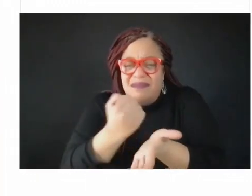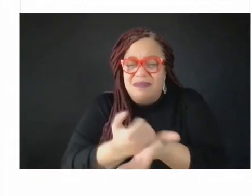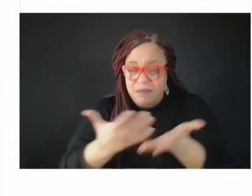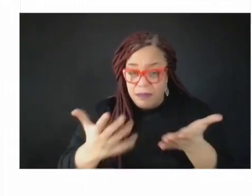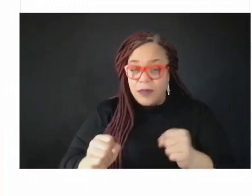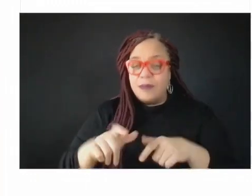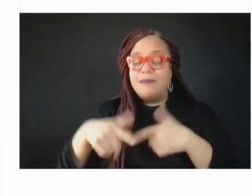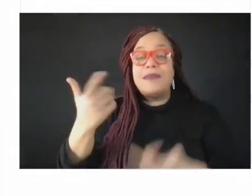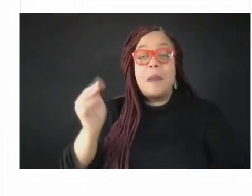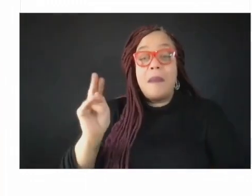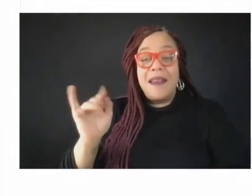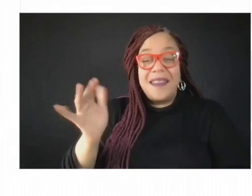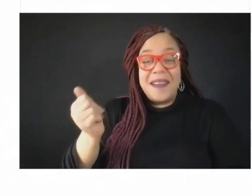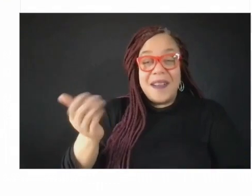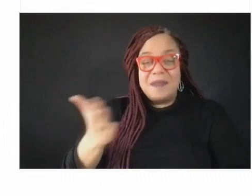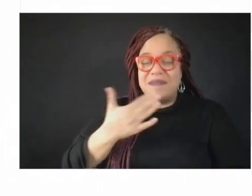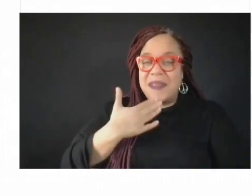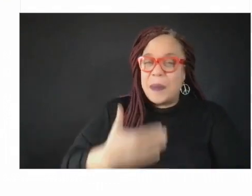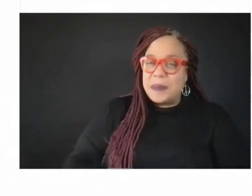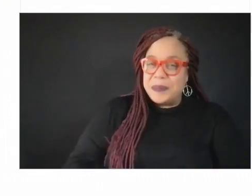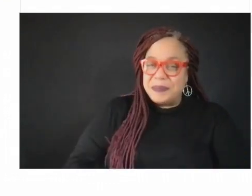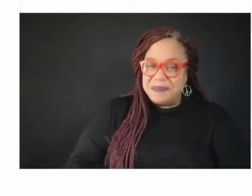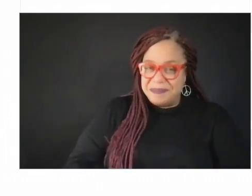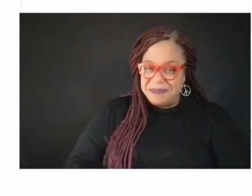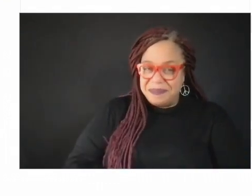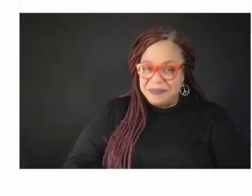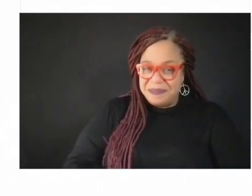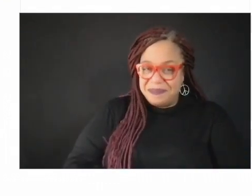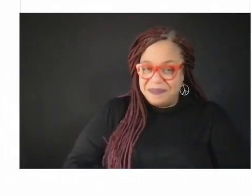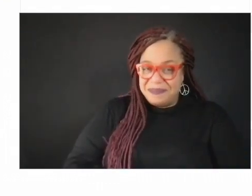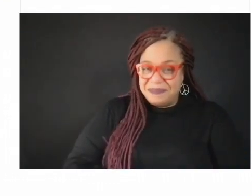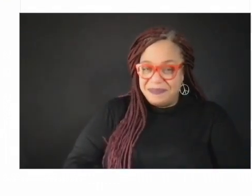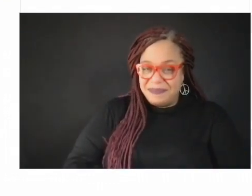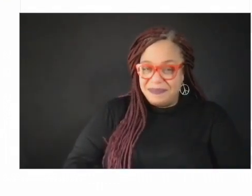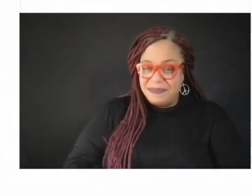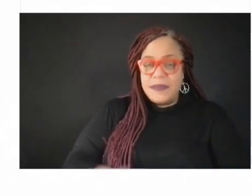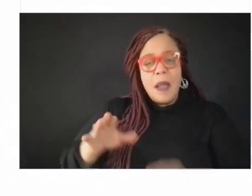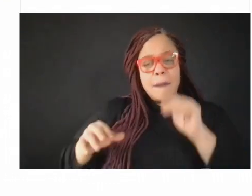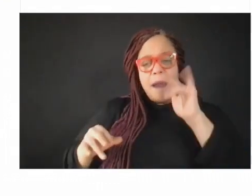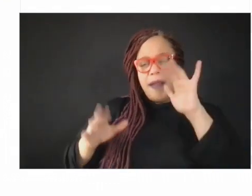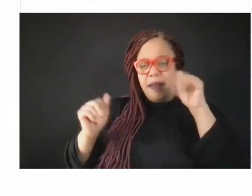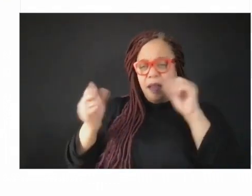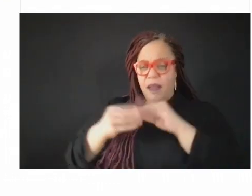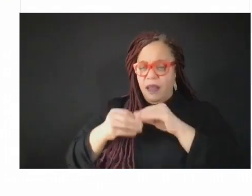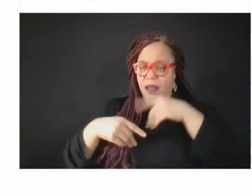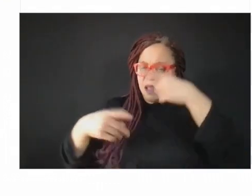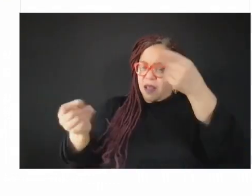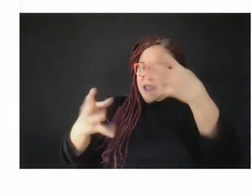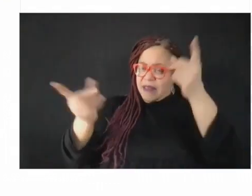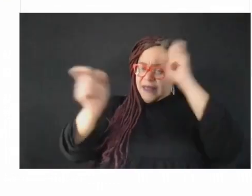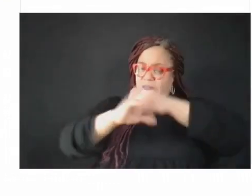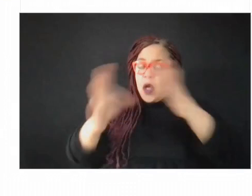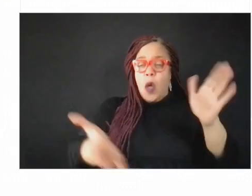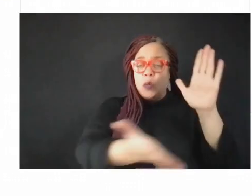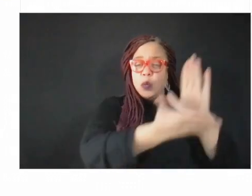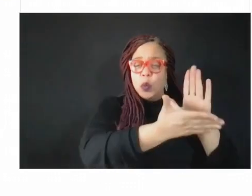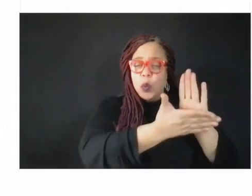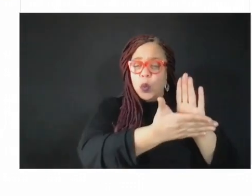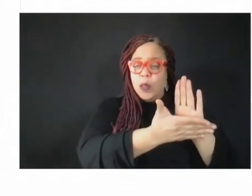Great. Thank you, Jeff. I really like that image of sort of the school to work pipeline and thinking about